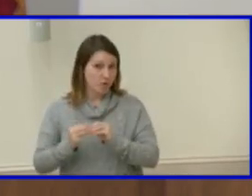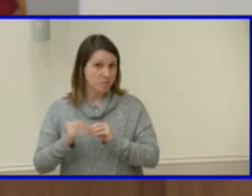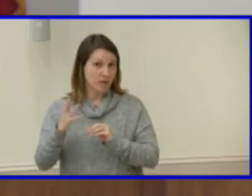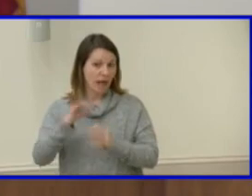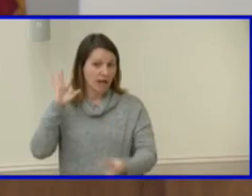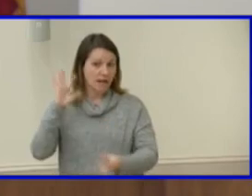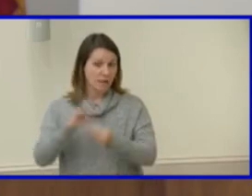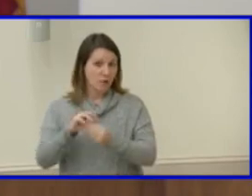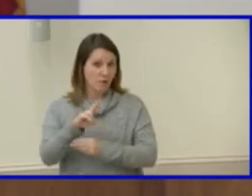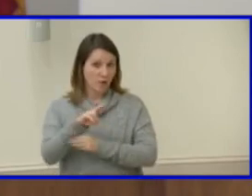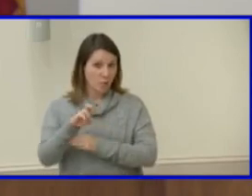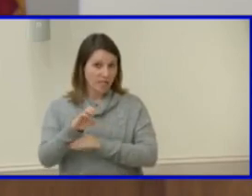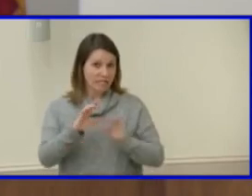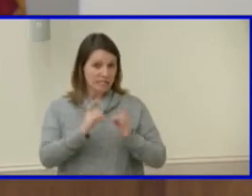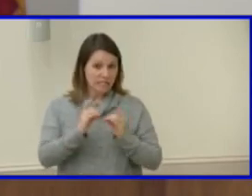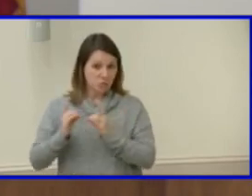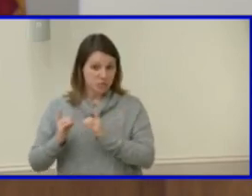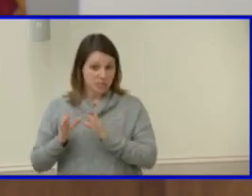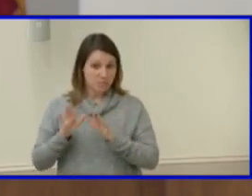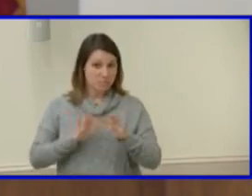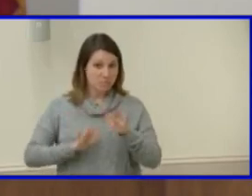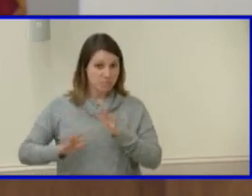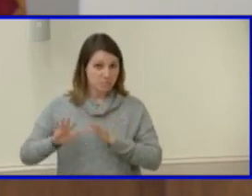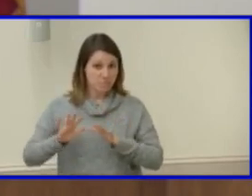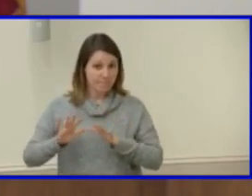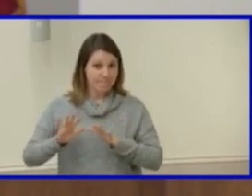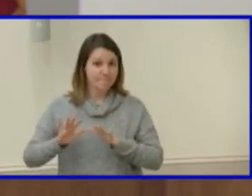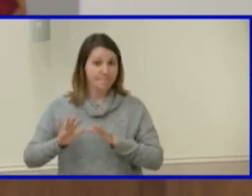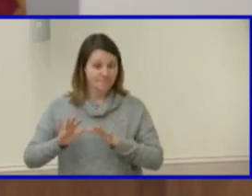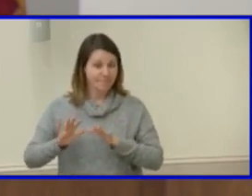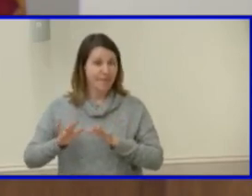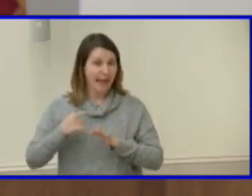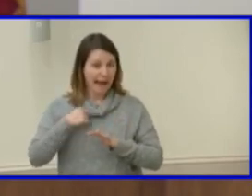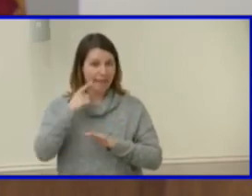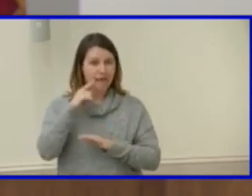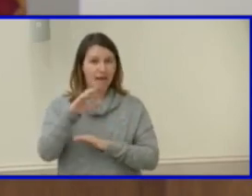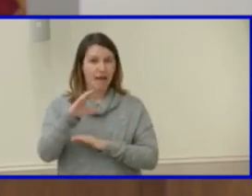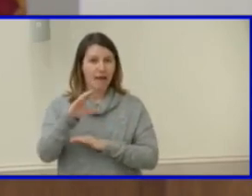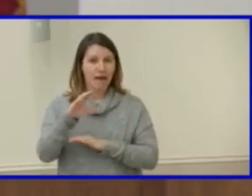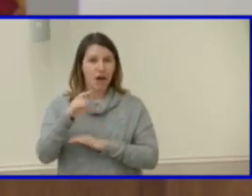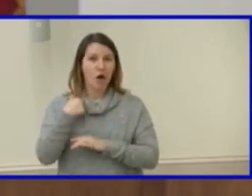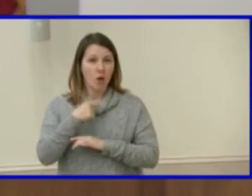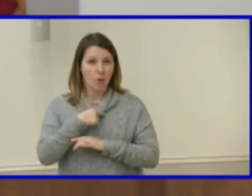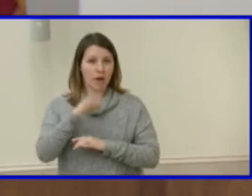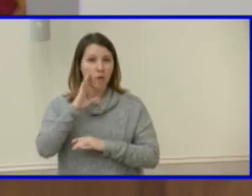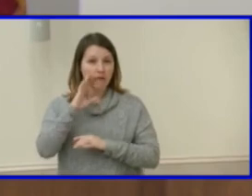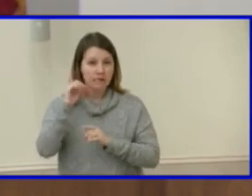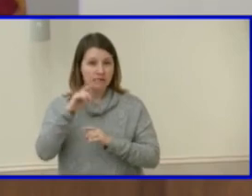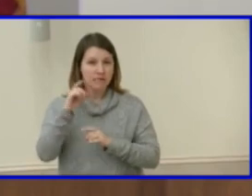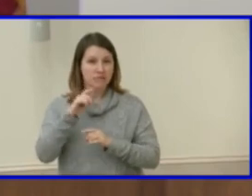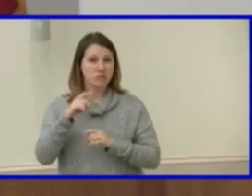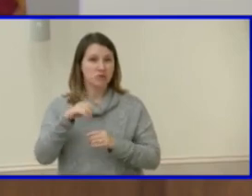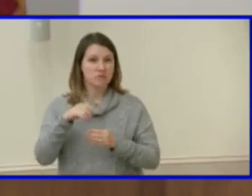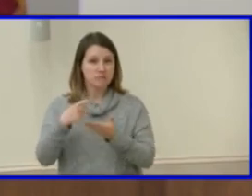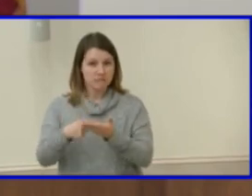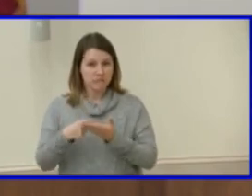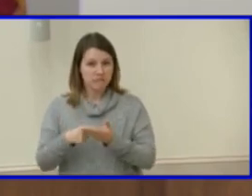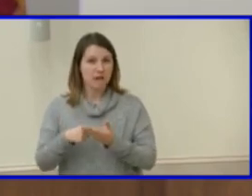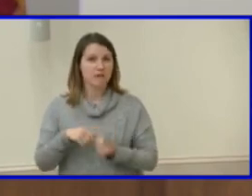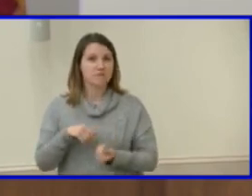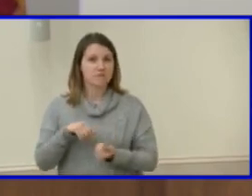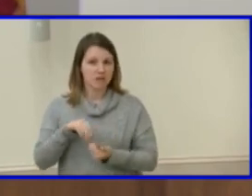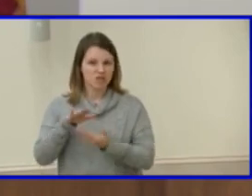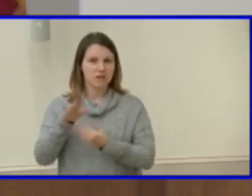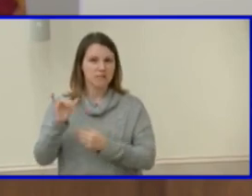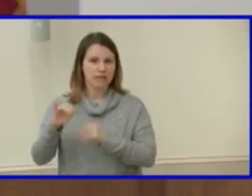redistricting that uh hungry creek will need to be discussed and potentially addressed as well as a